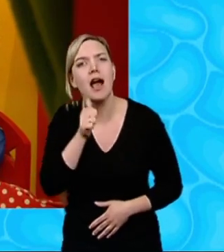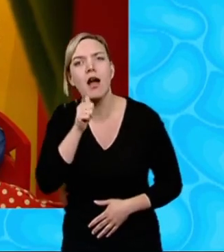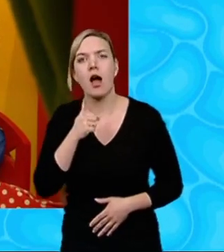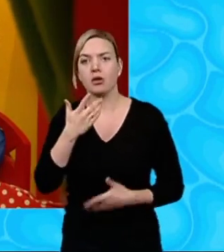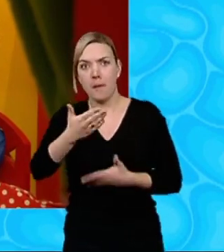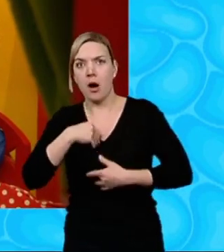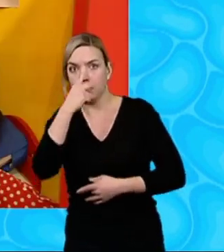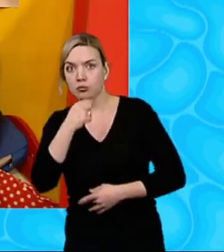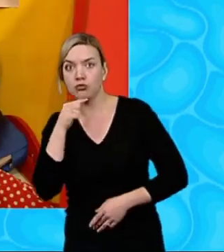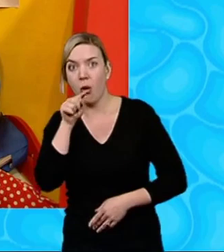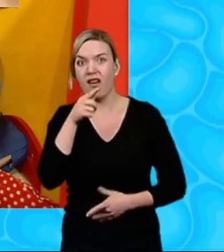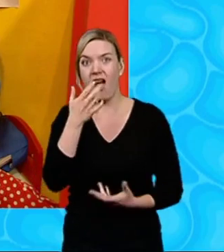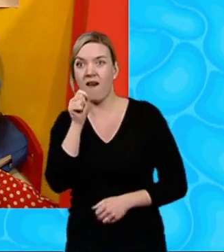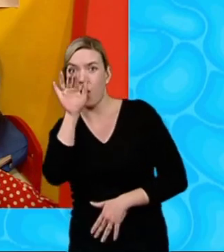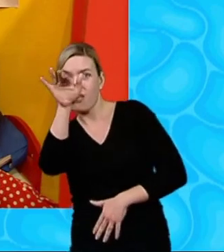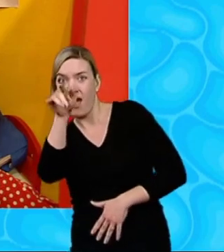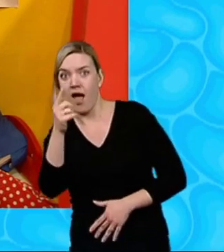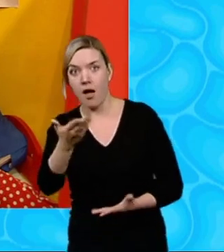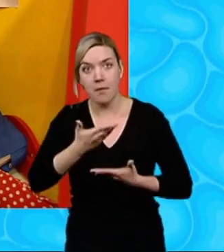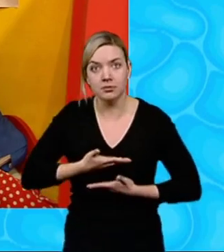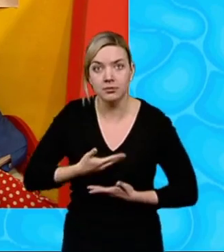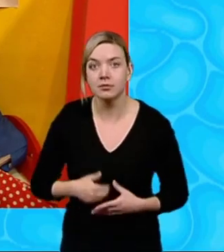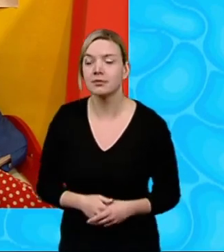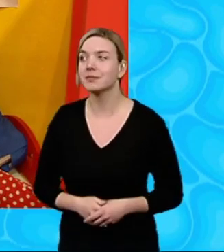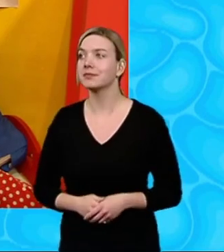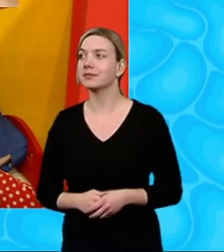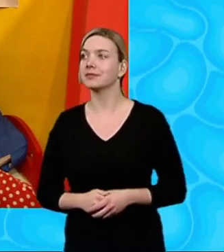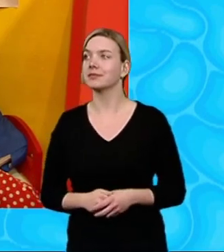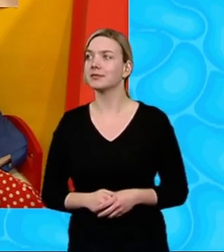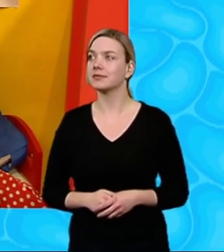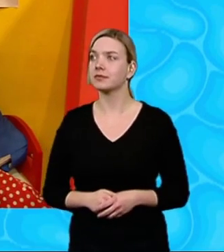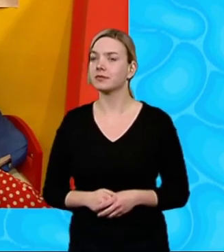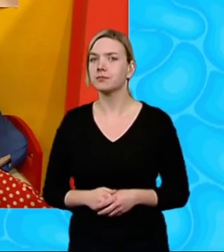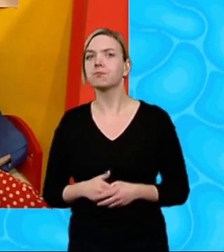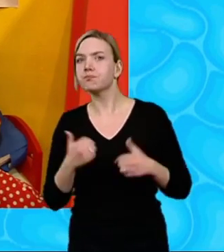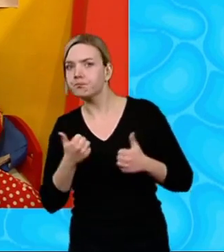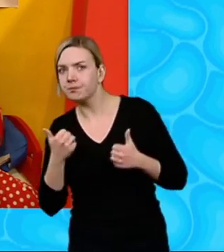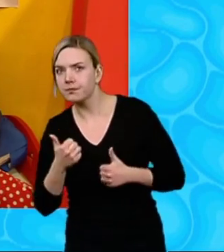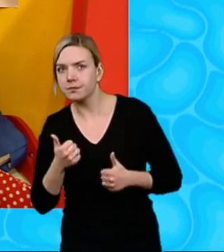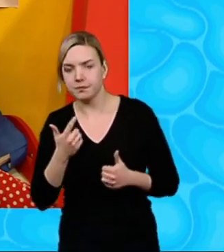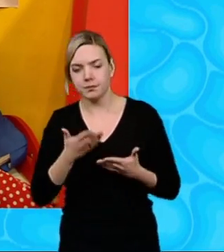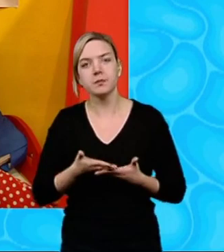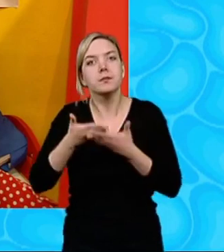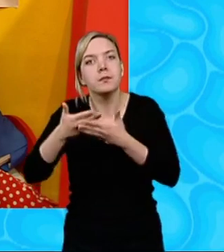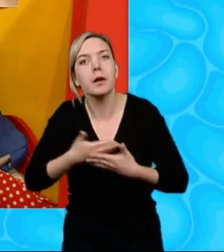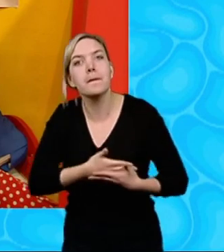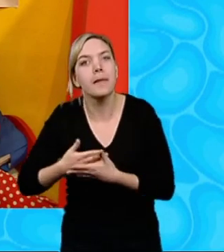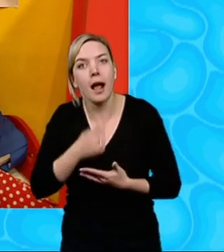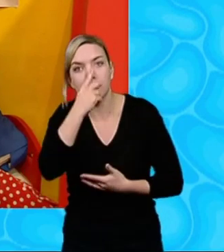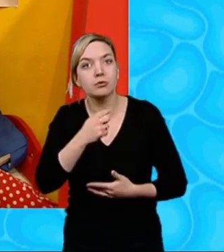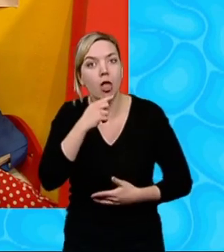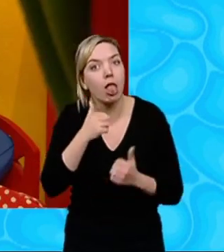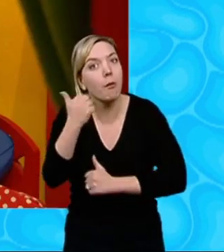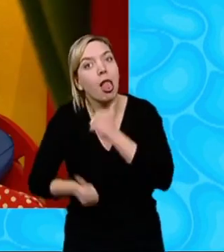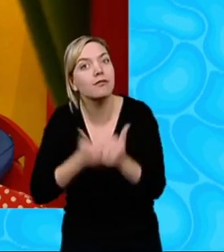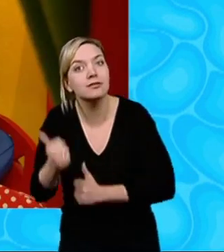Pass me, Dolly She's over there OK, right Oh, yeah, here she is Now, you've had a baby Dolly Well done